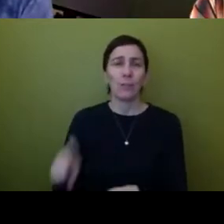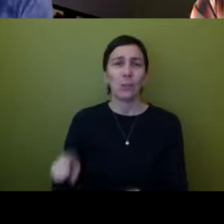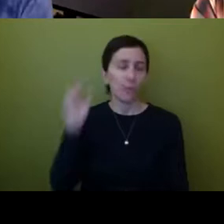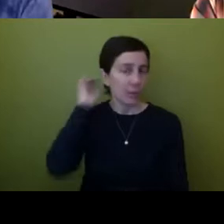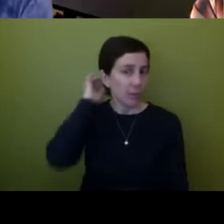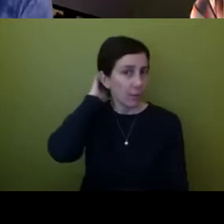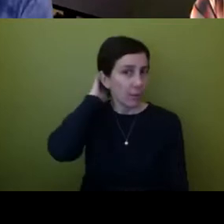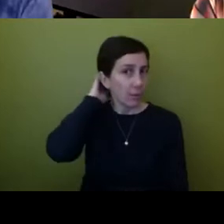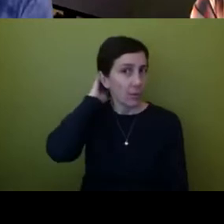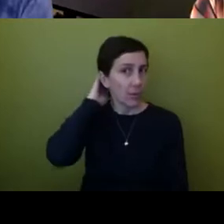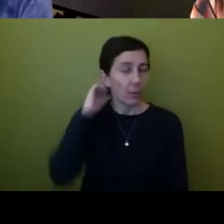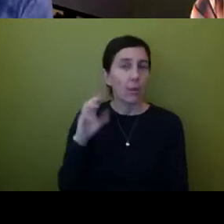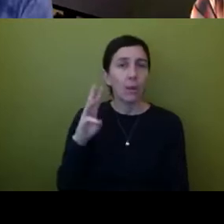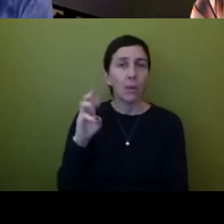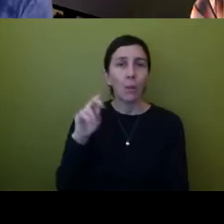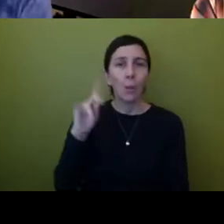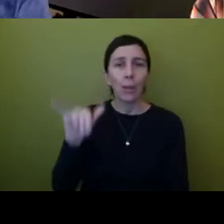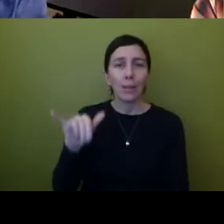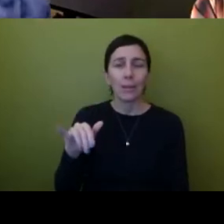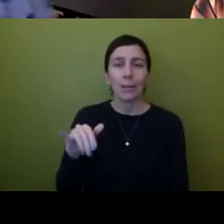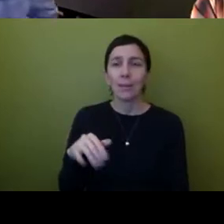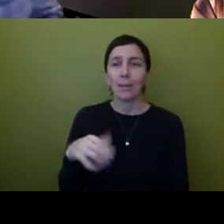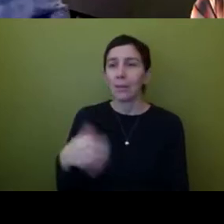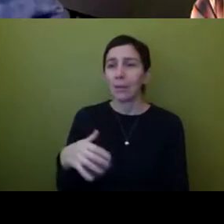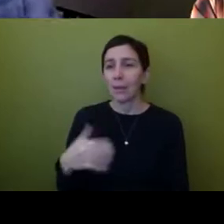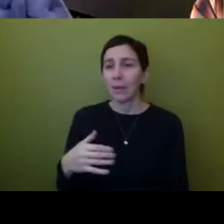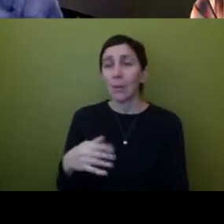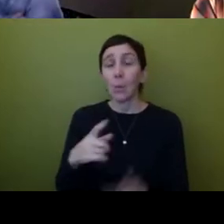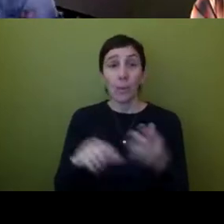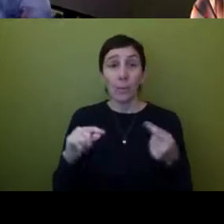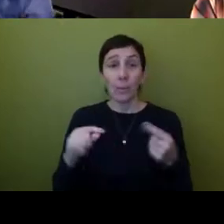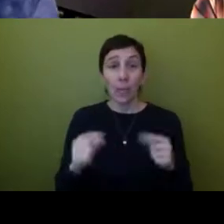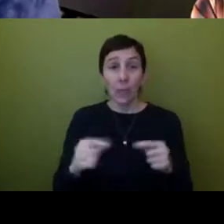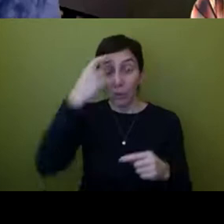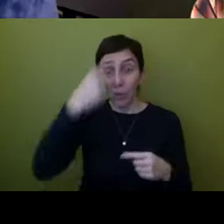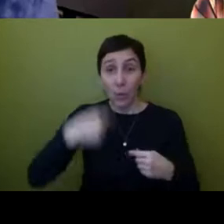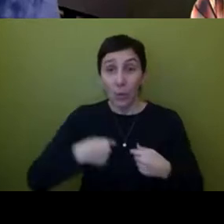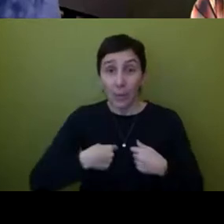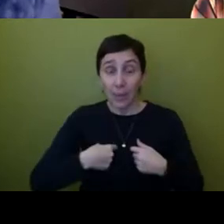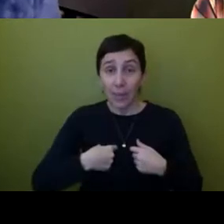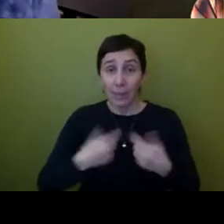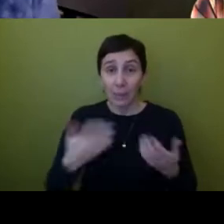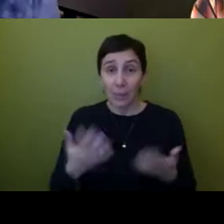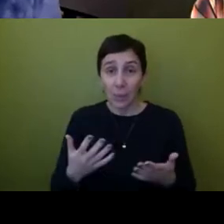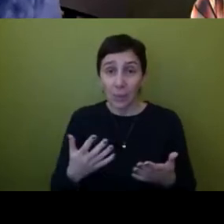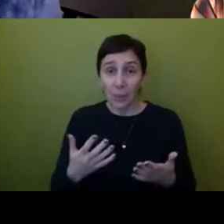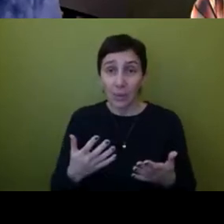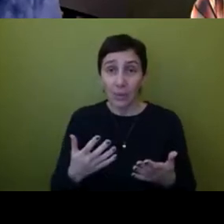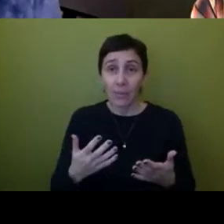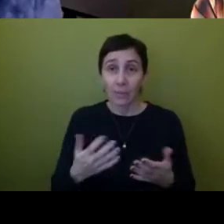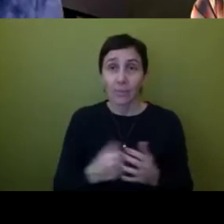oh my gosh i will just say that's the most painful thing for me at the moment is having sort of that